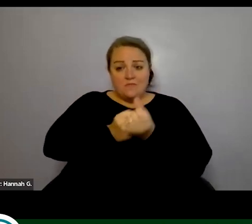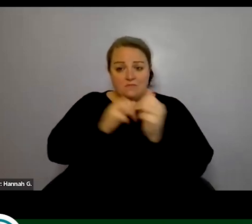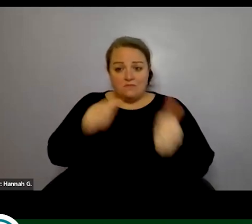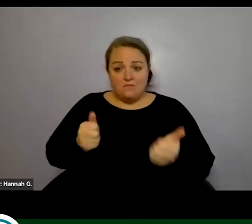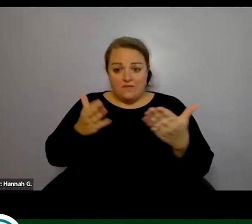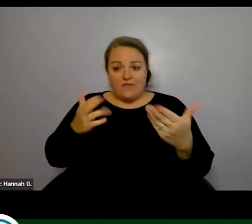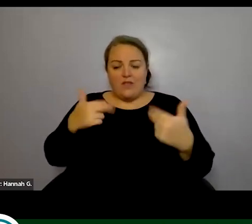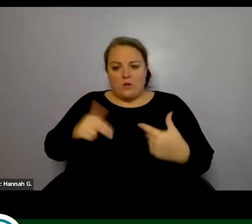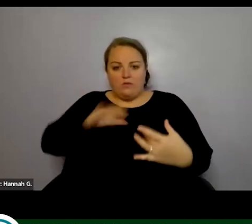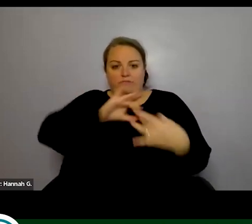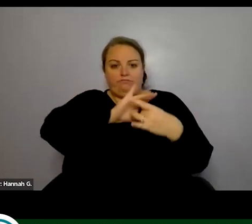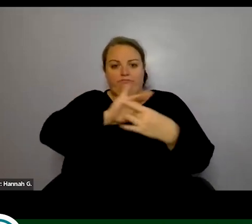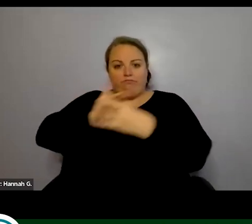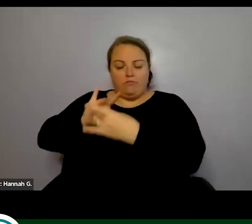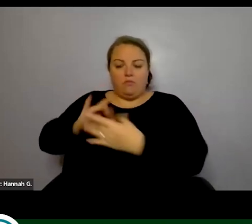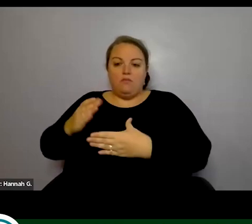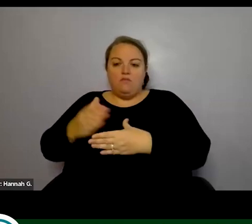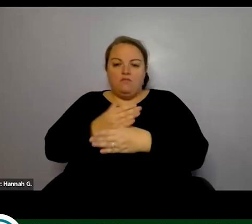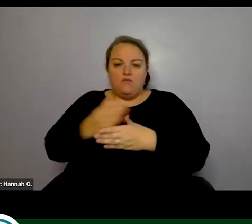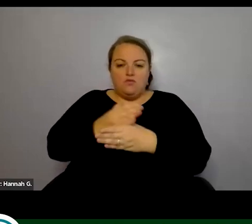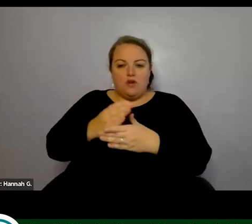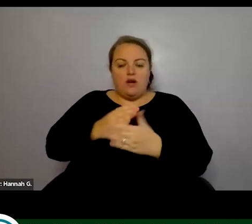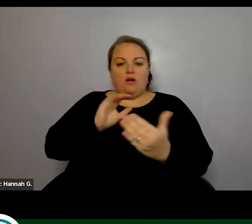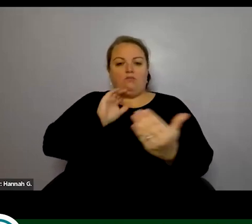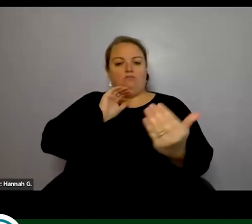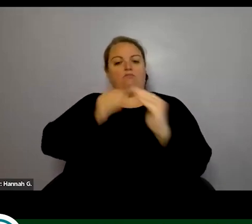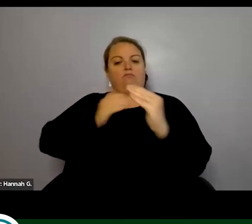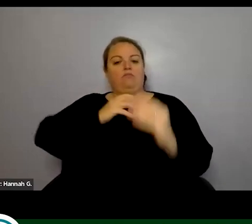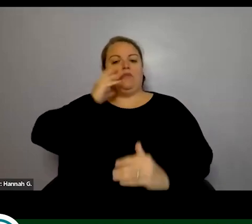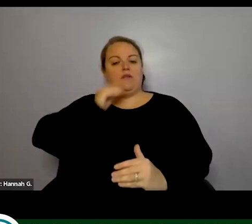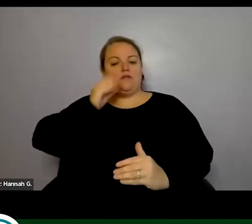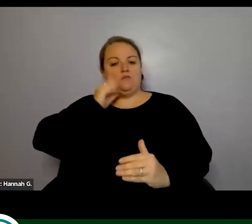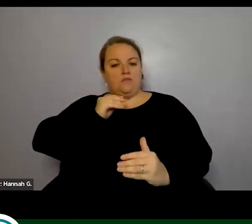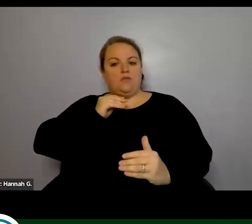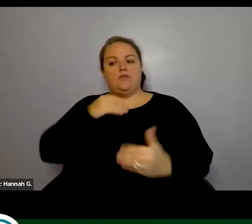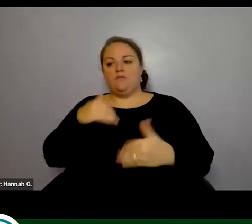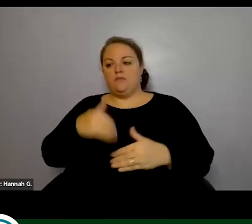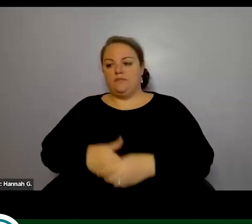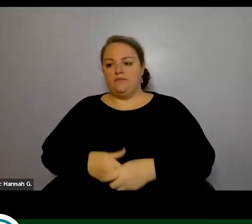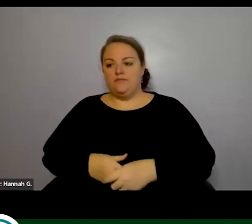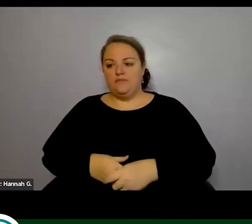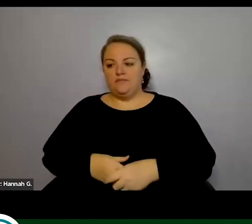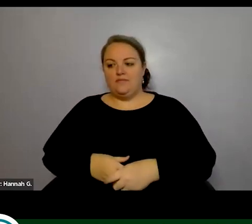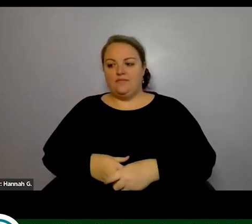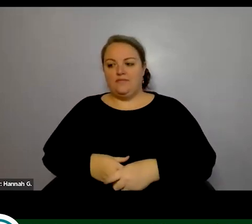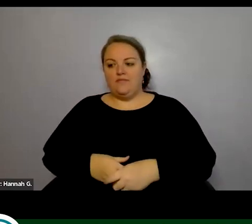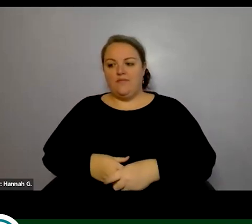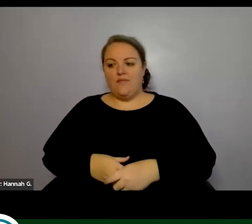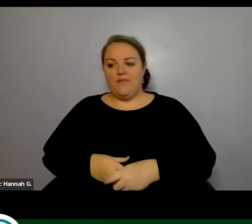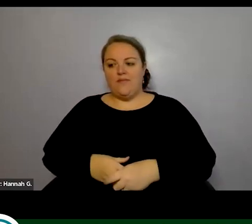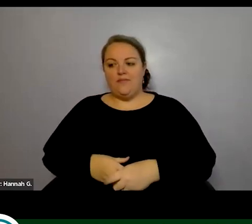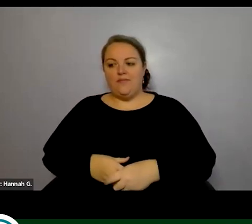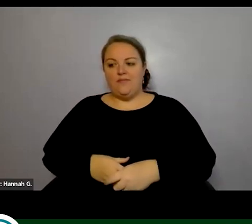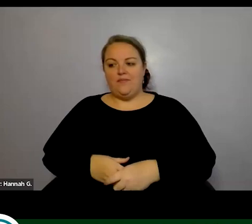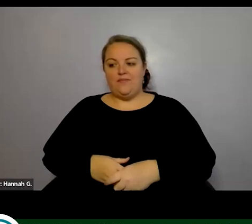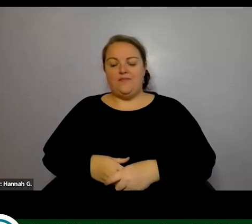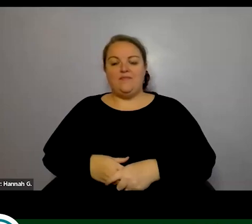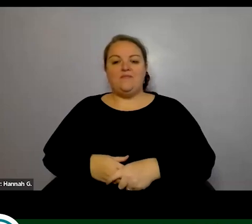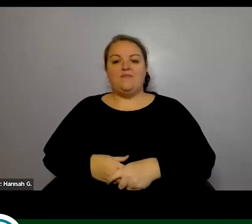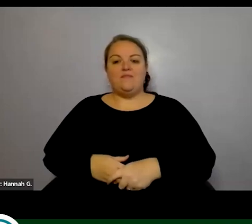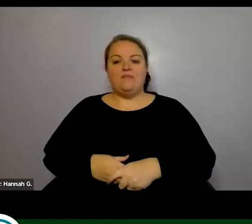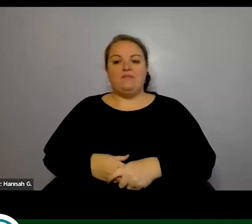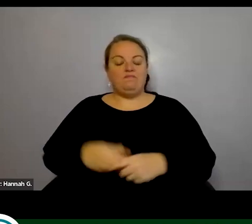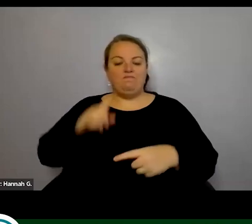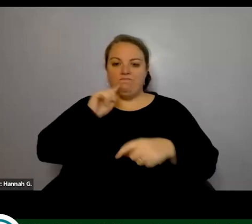human connection of shared and similar experiences this has been a true collaborative effort with opportunities for